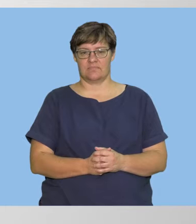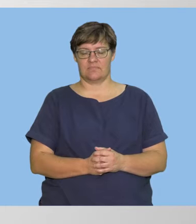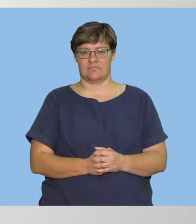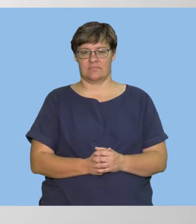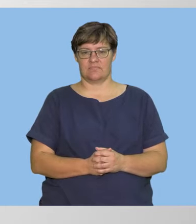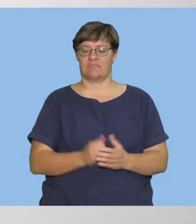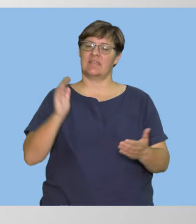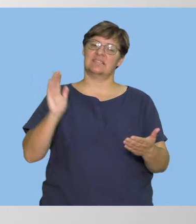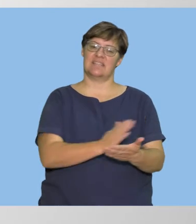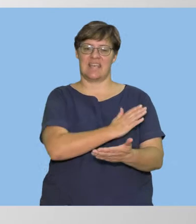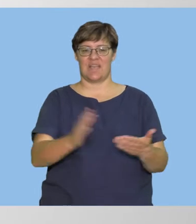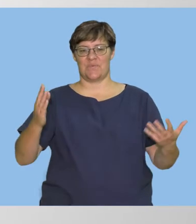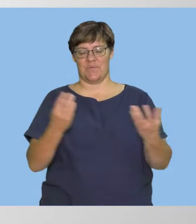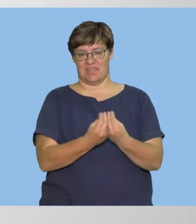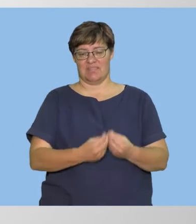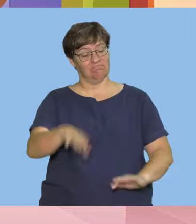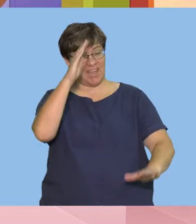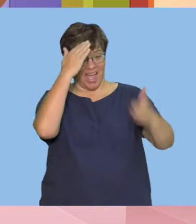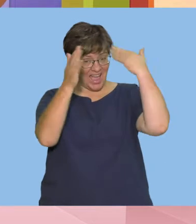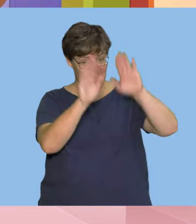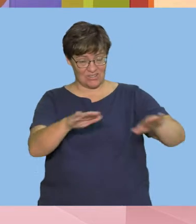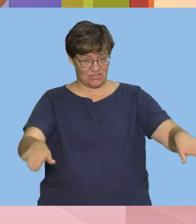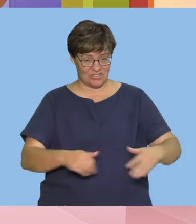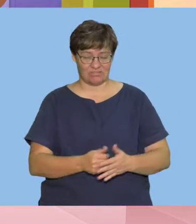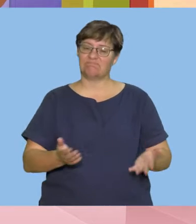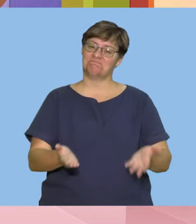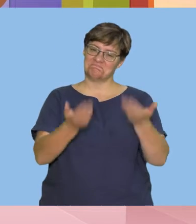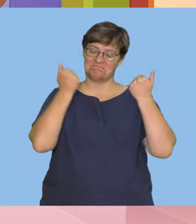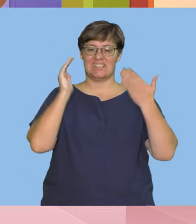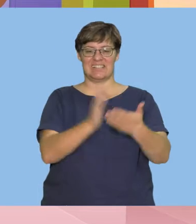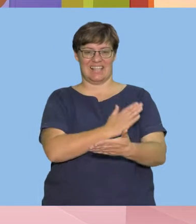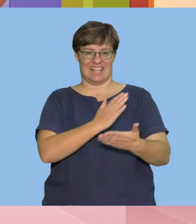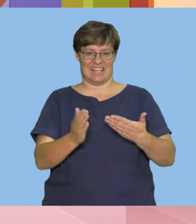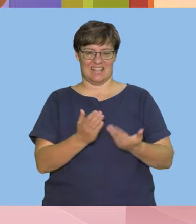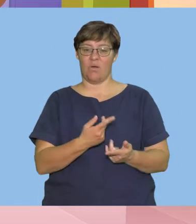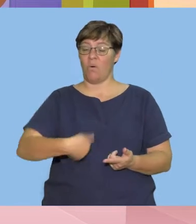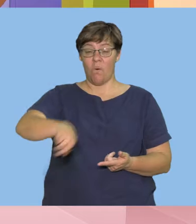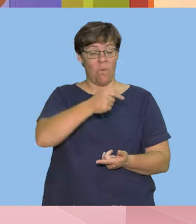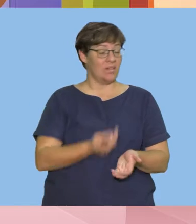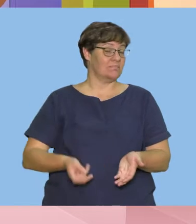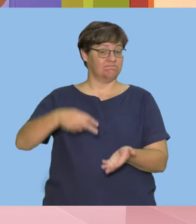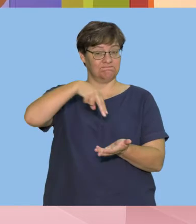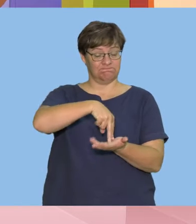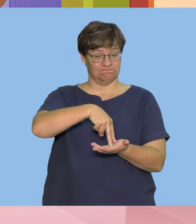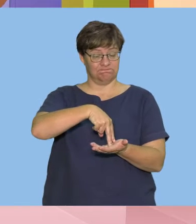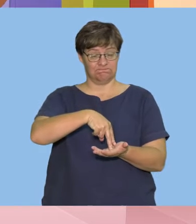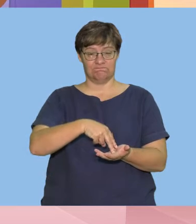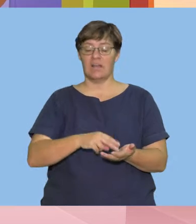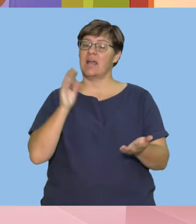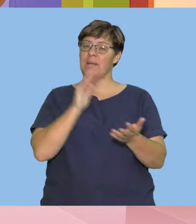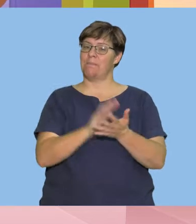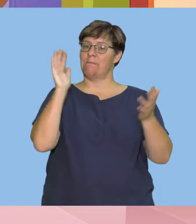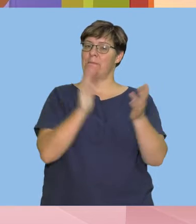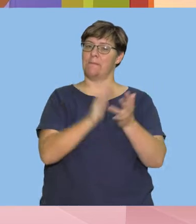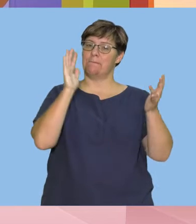Sing along. Hello children, let's sing. Let's all please stand up. We will clap as we